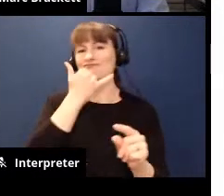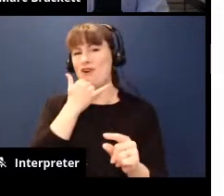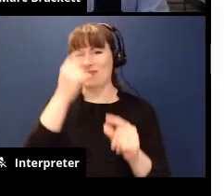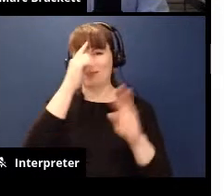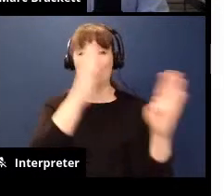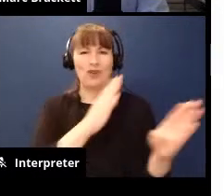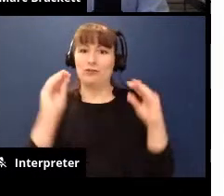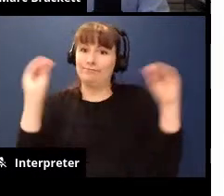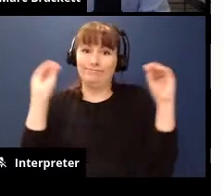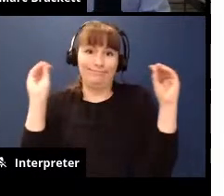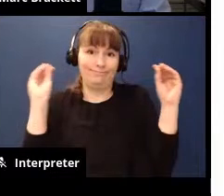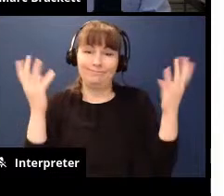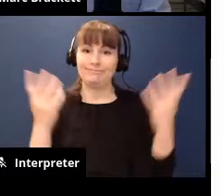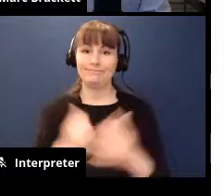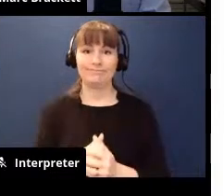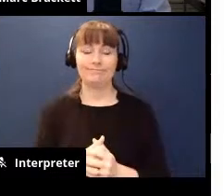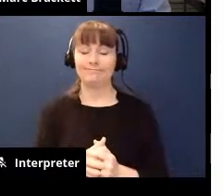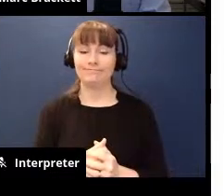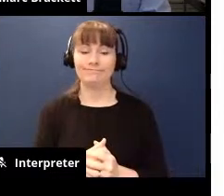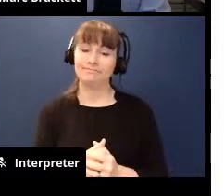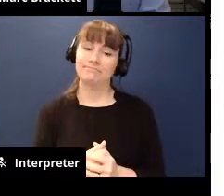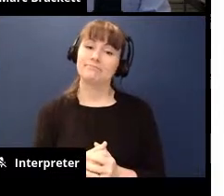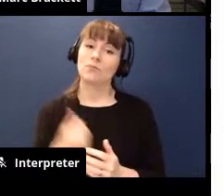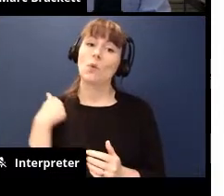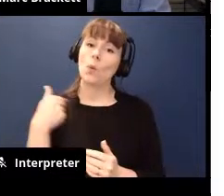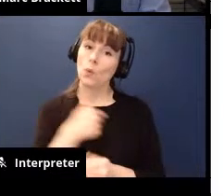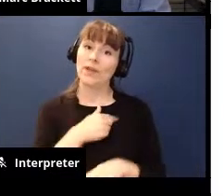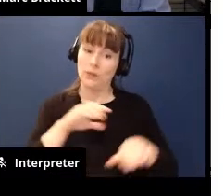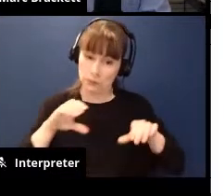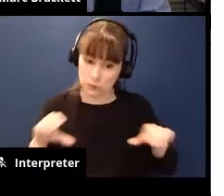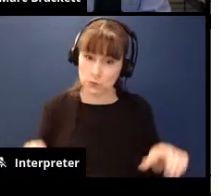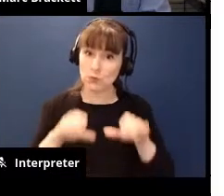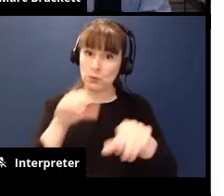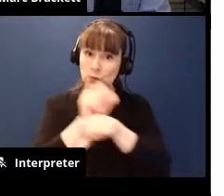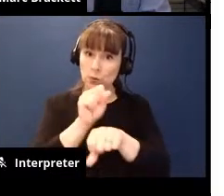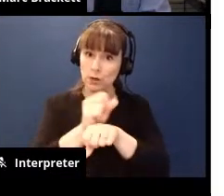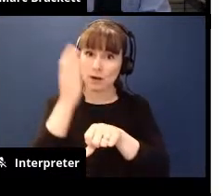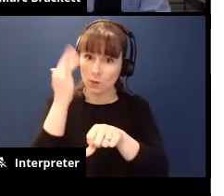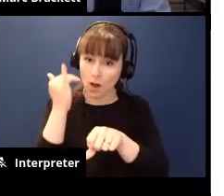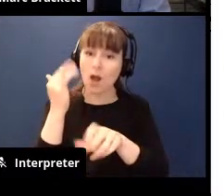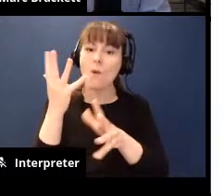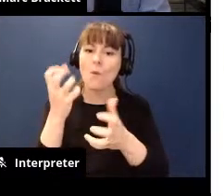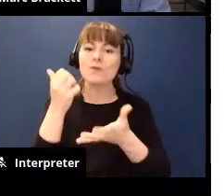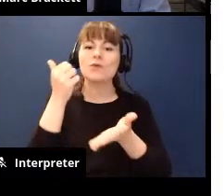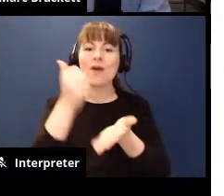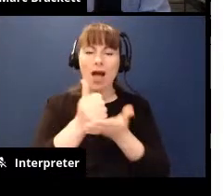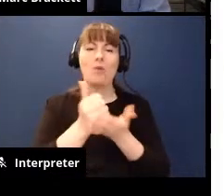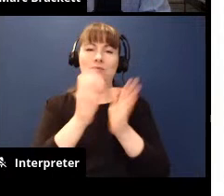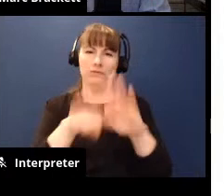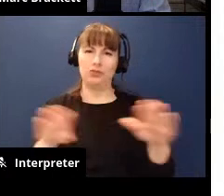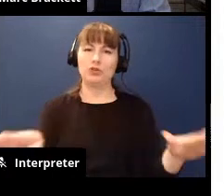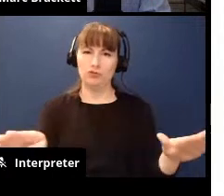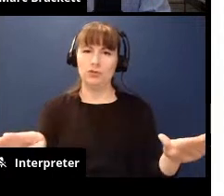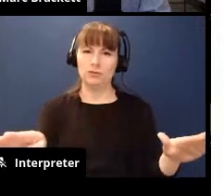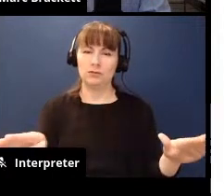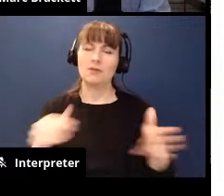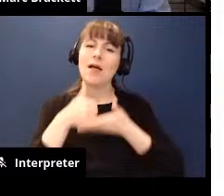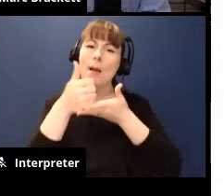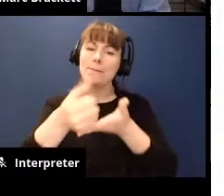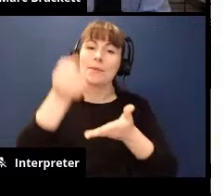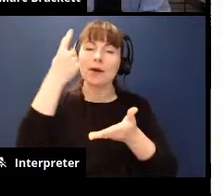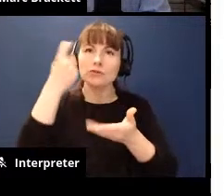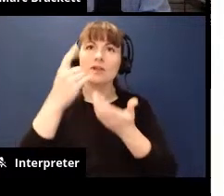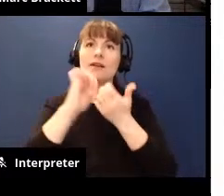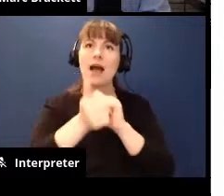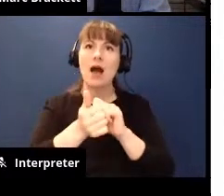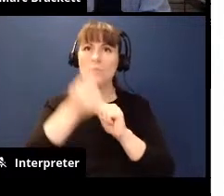we we do this work because we want to help our children have ways of thinking about